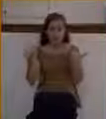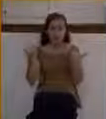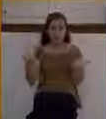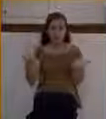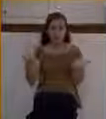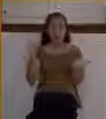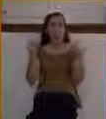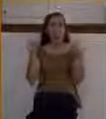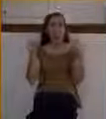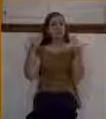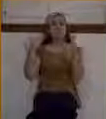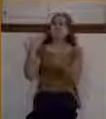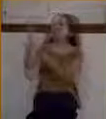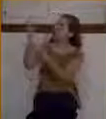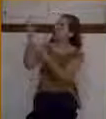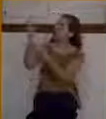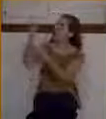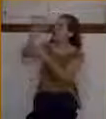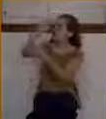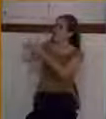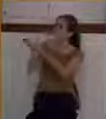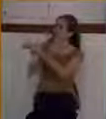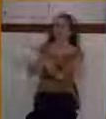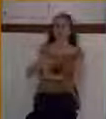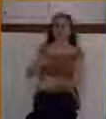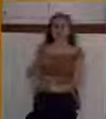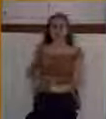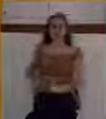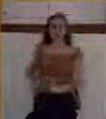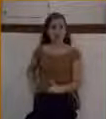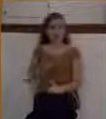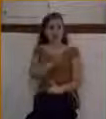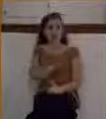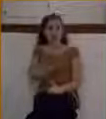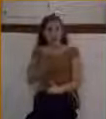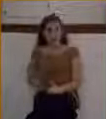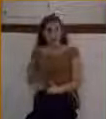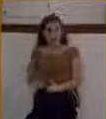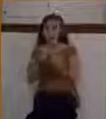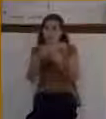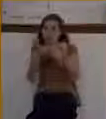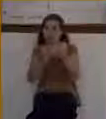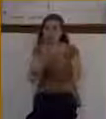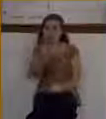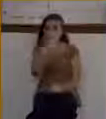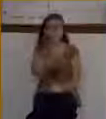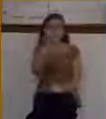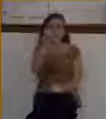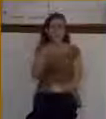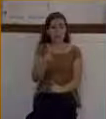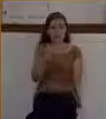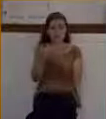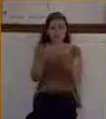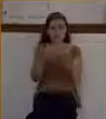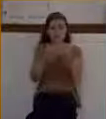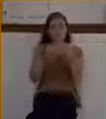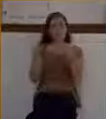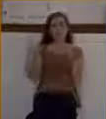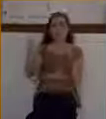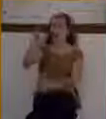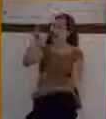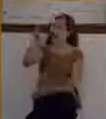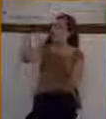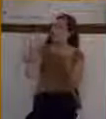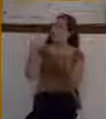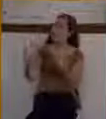To cry out to the son of David, the Messiah, whatever your need is. Ask him right where you are for